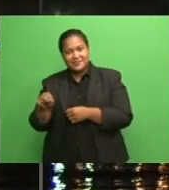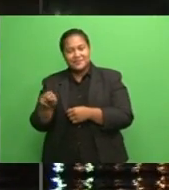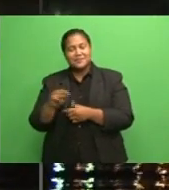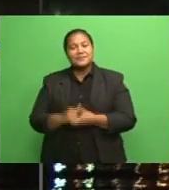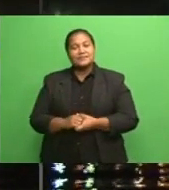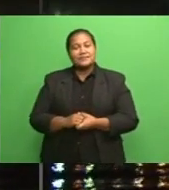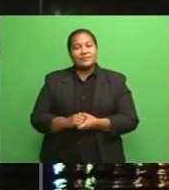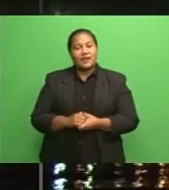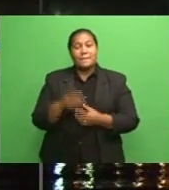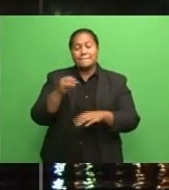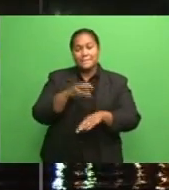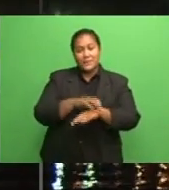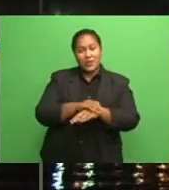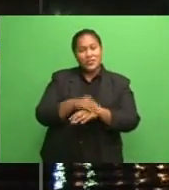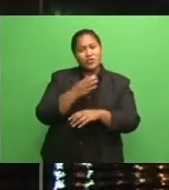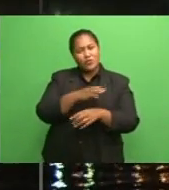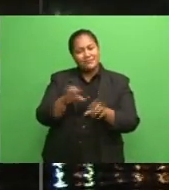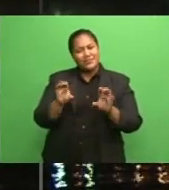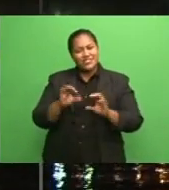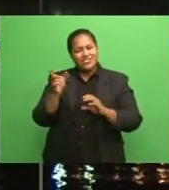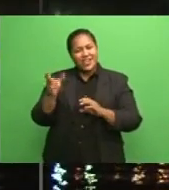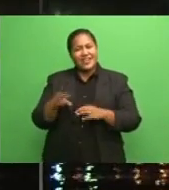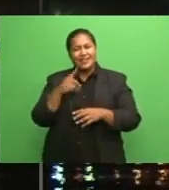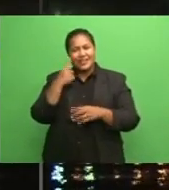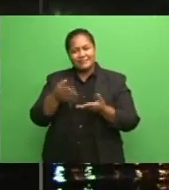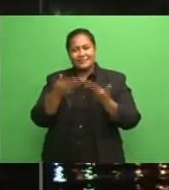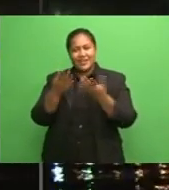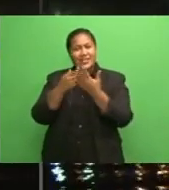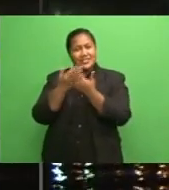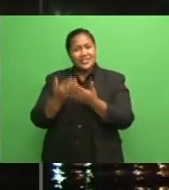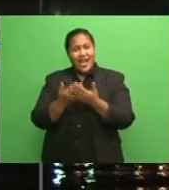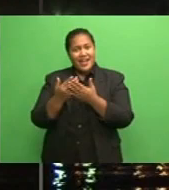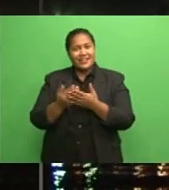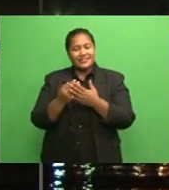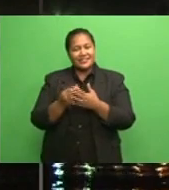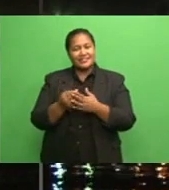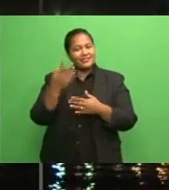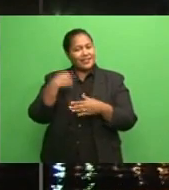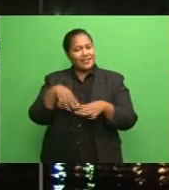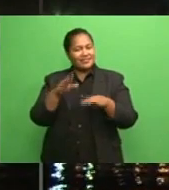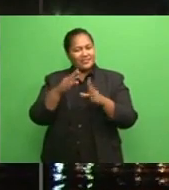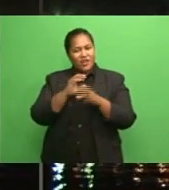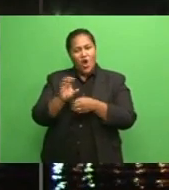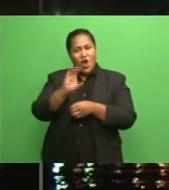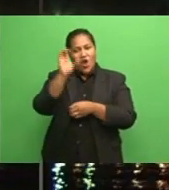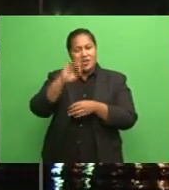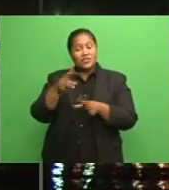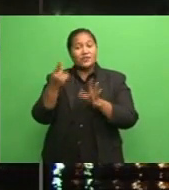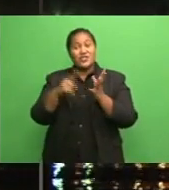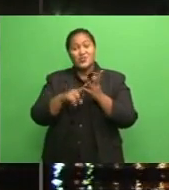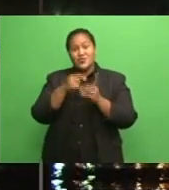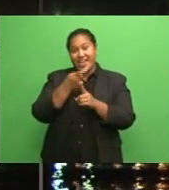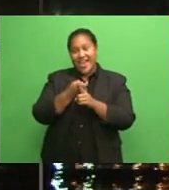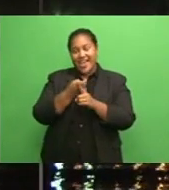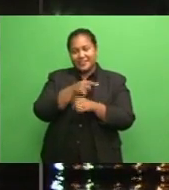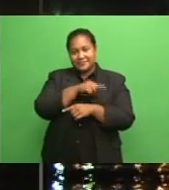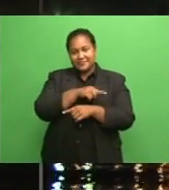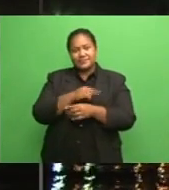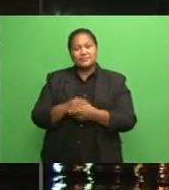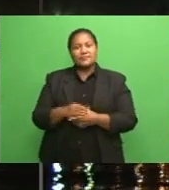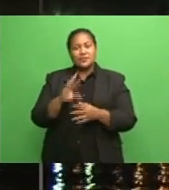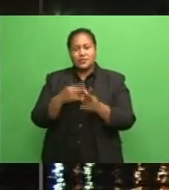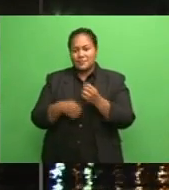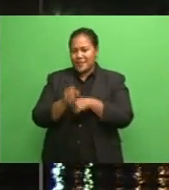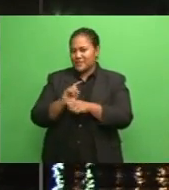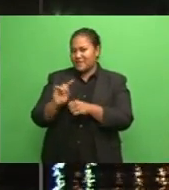The police commissioner has been offered a study placement in the Royal College of Defense Studies in the United Kingdom, becoming the first